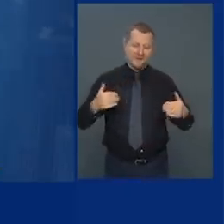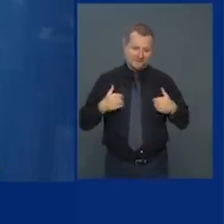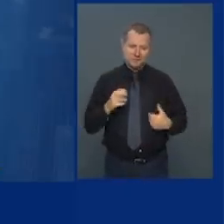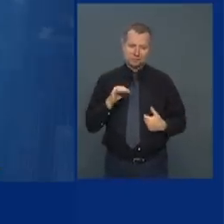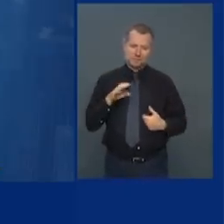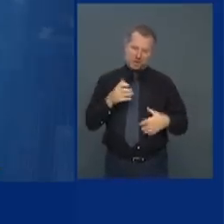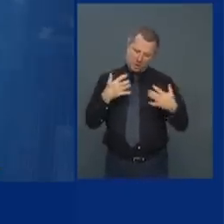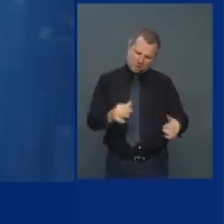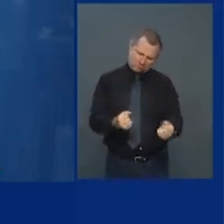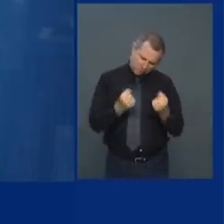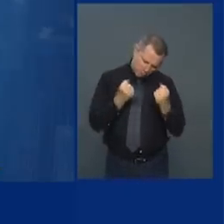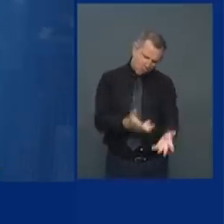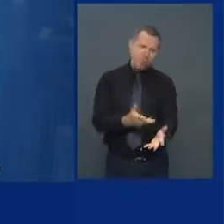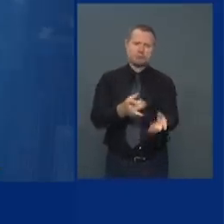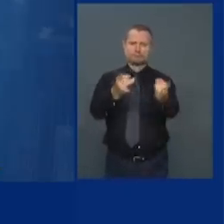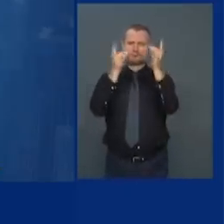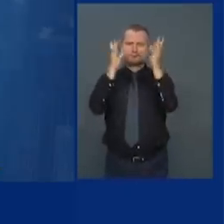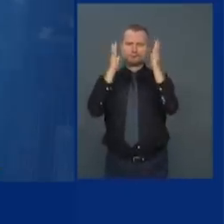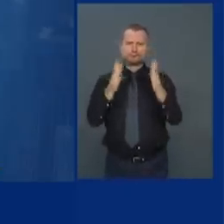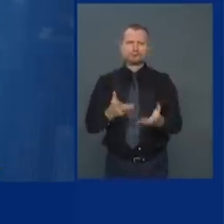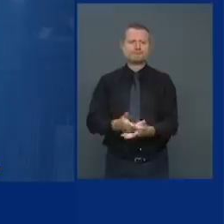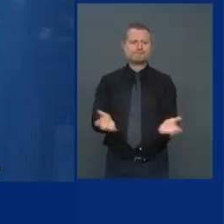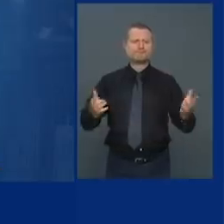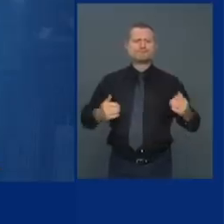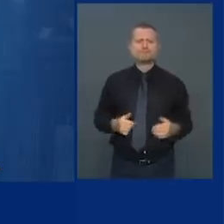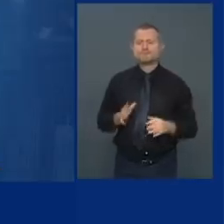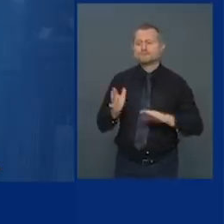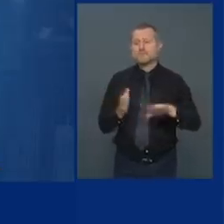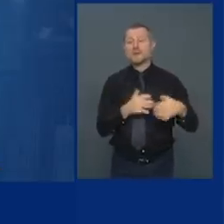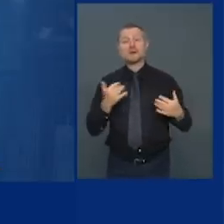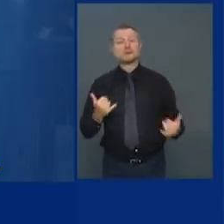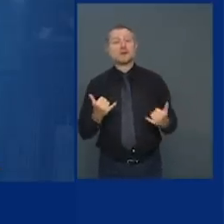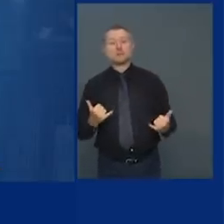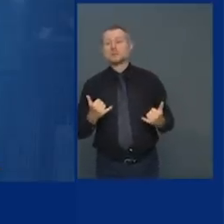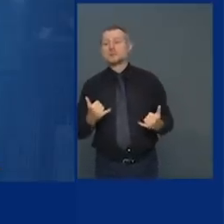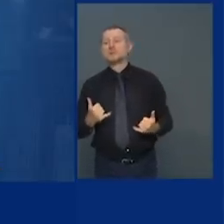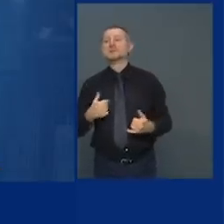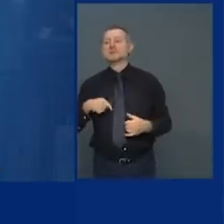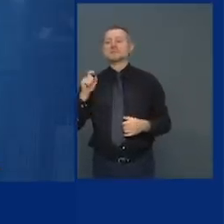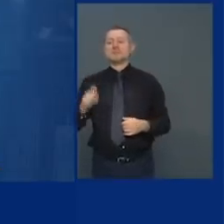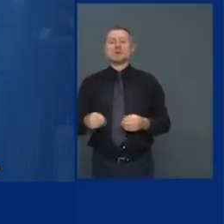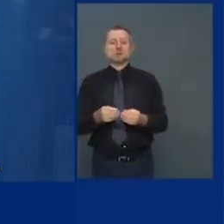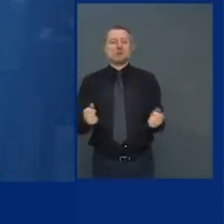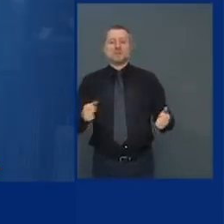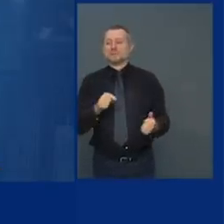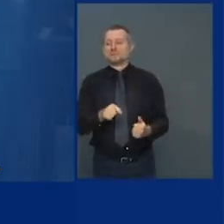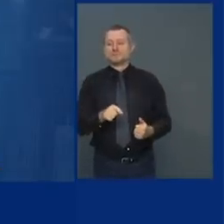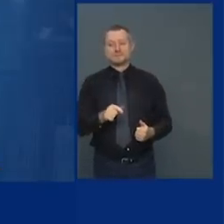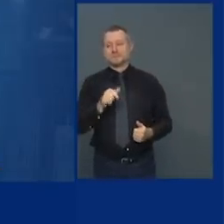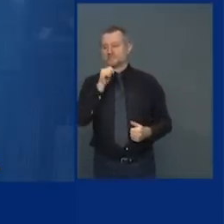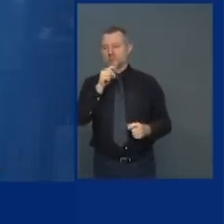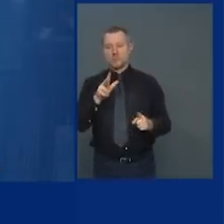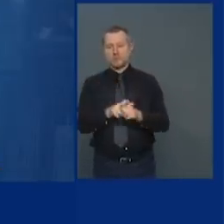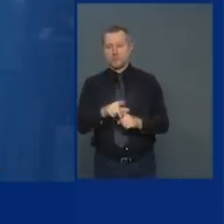then we have to address it this is not a New York City phenomenon either